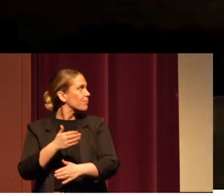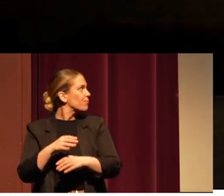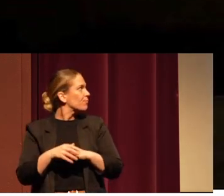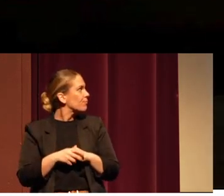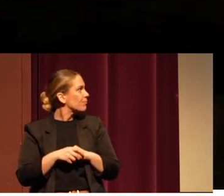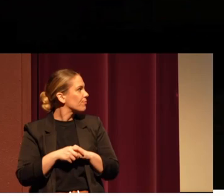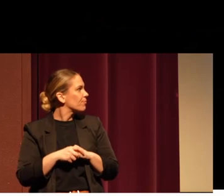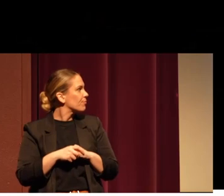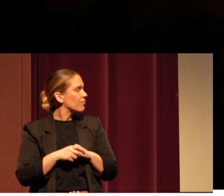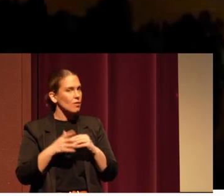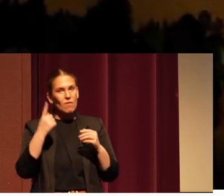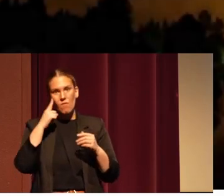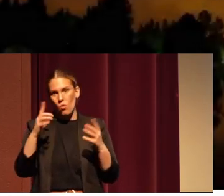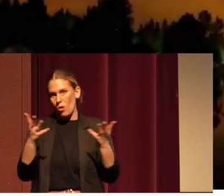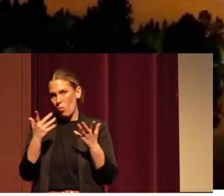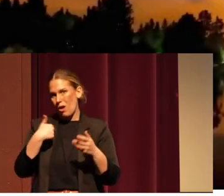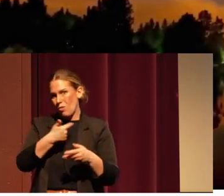losing.